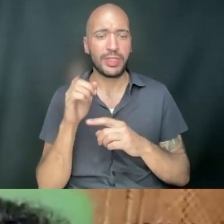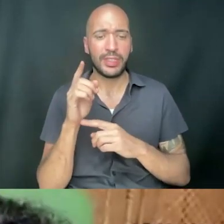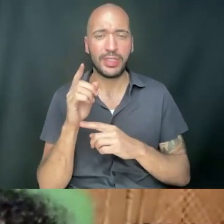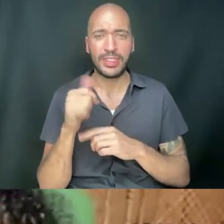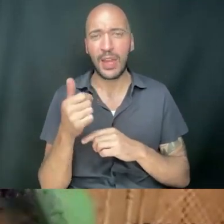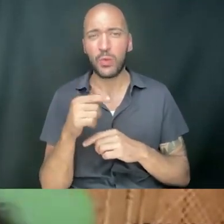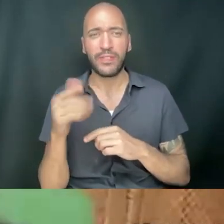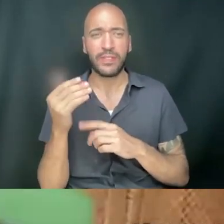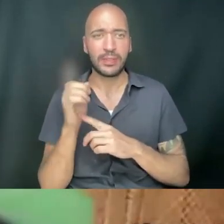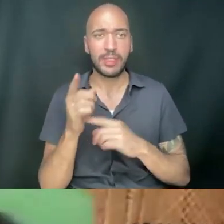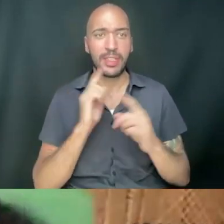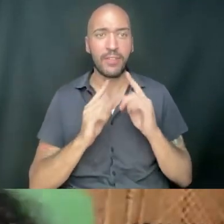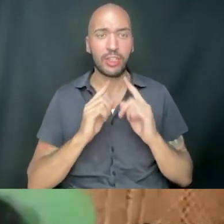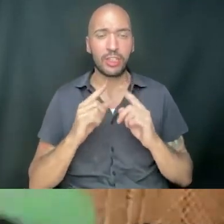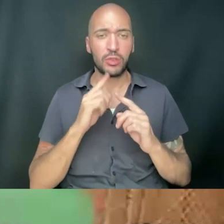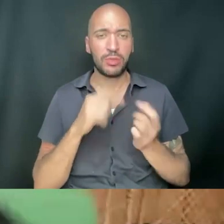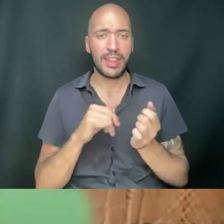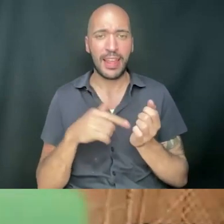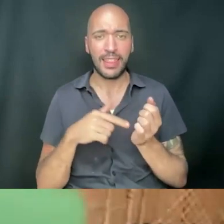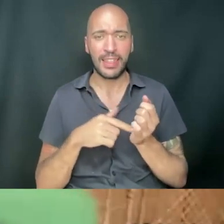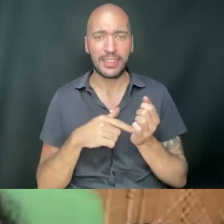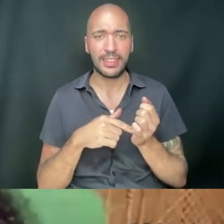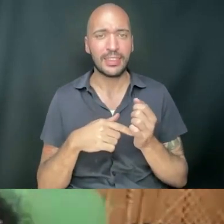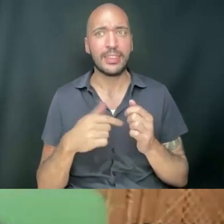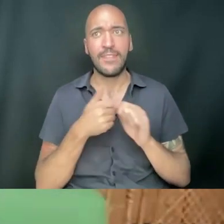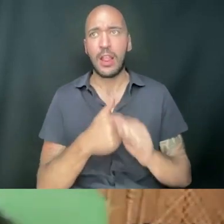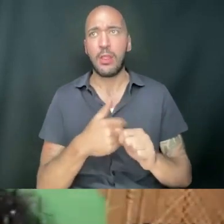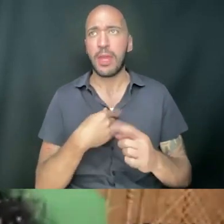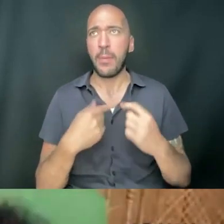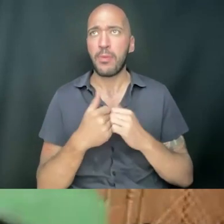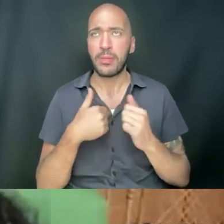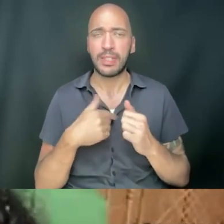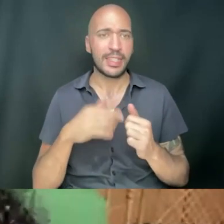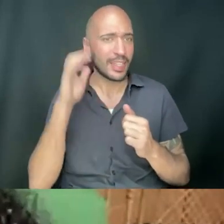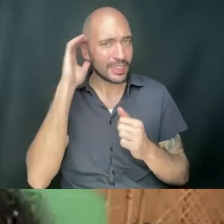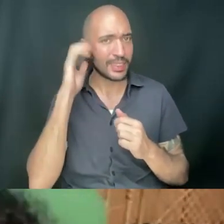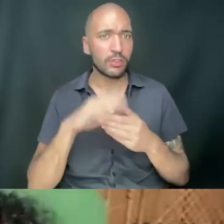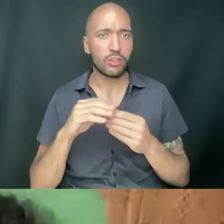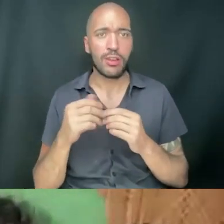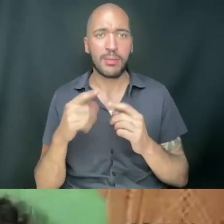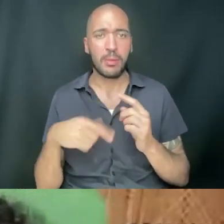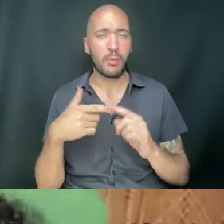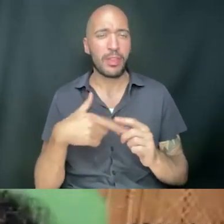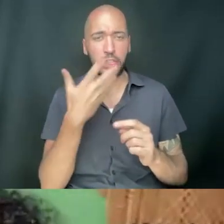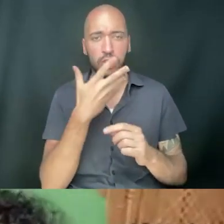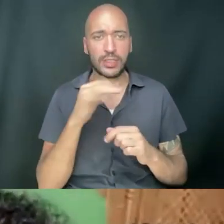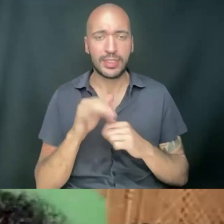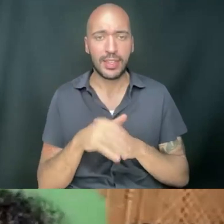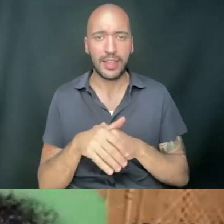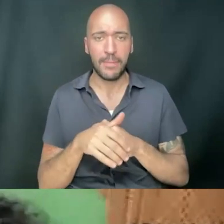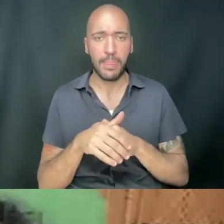minute conversation to kind of be like, wait, follow me, come with me. Listen, let's talk a little bit about what this can look like, you know,